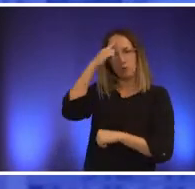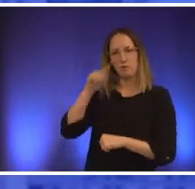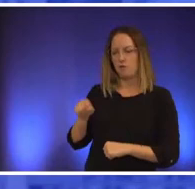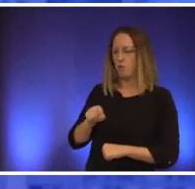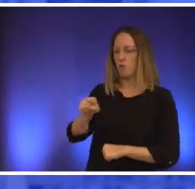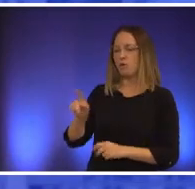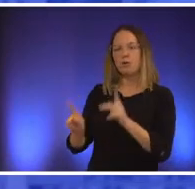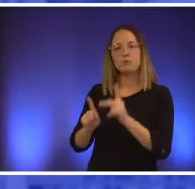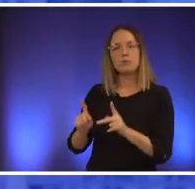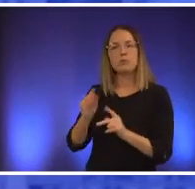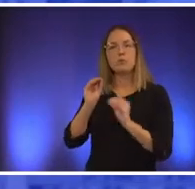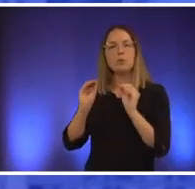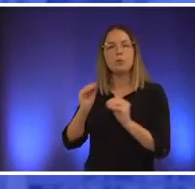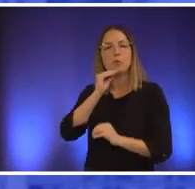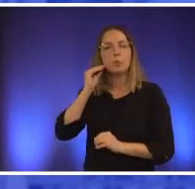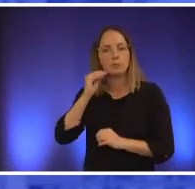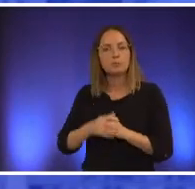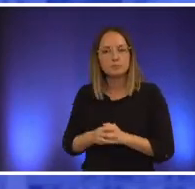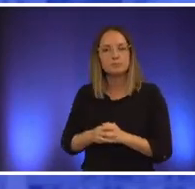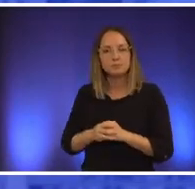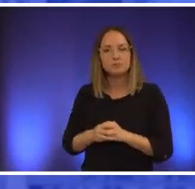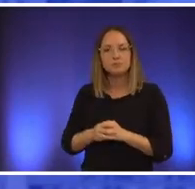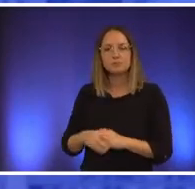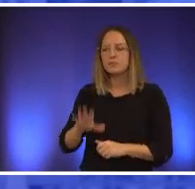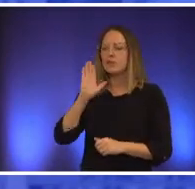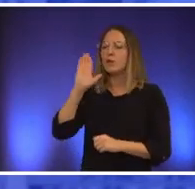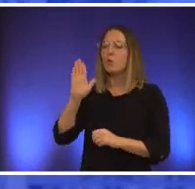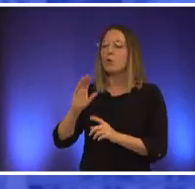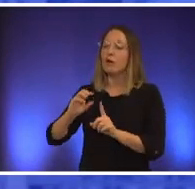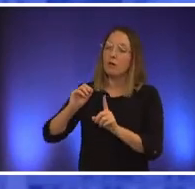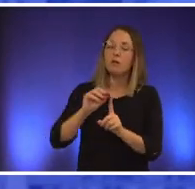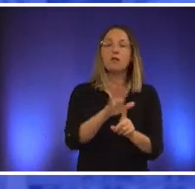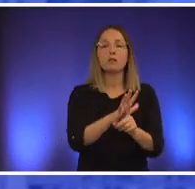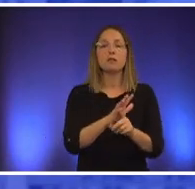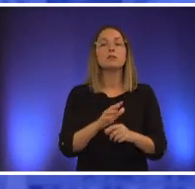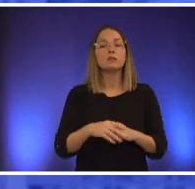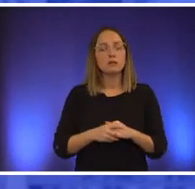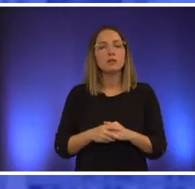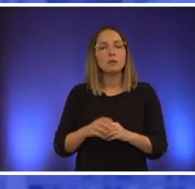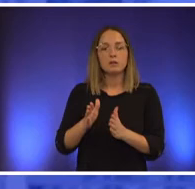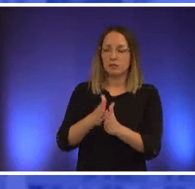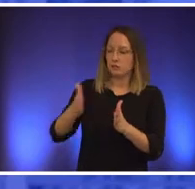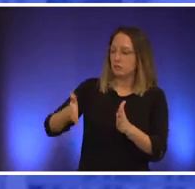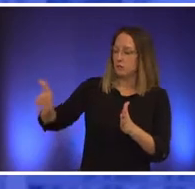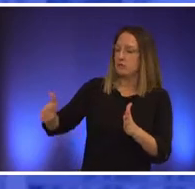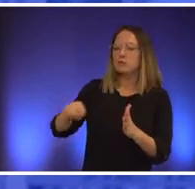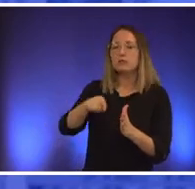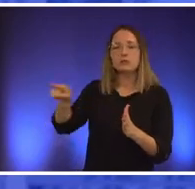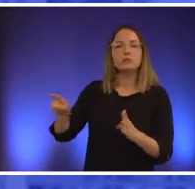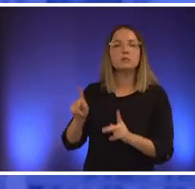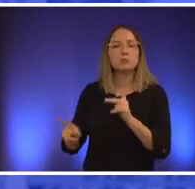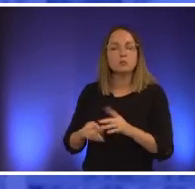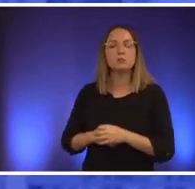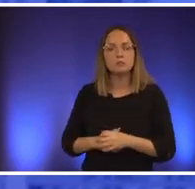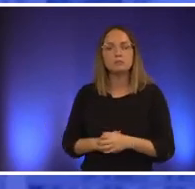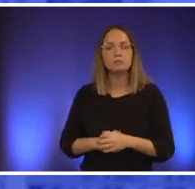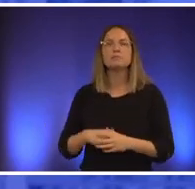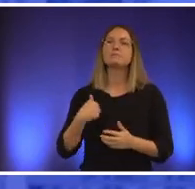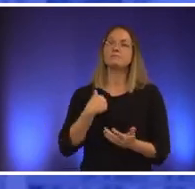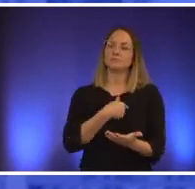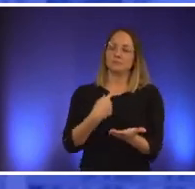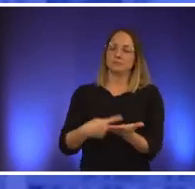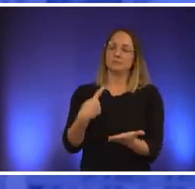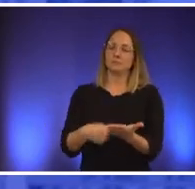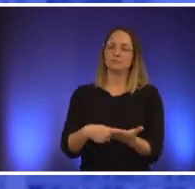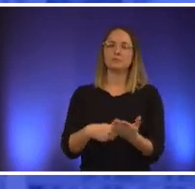applies to to our unhoused neighbors as well and um it when i talk about the permitting process and the